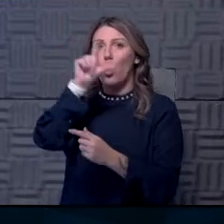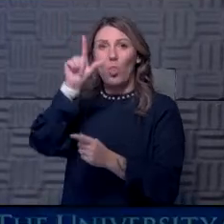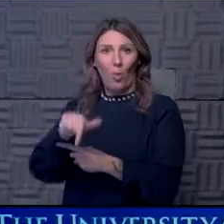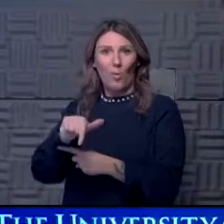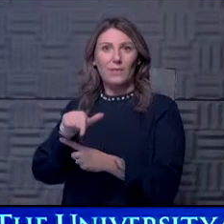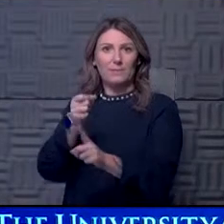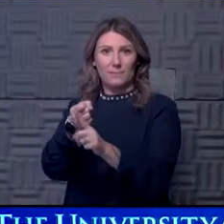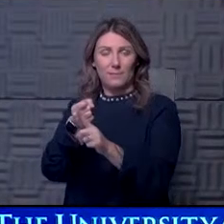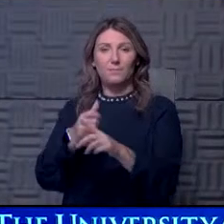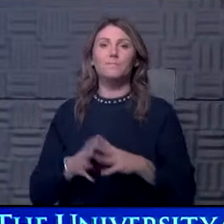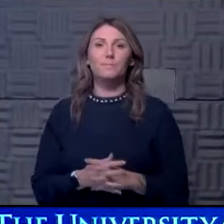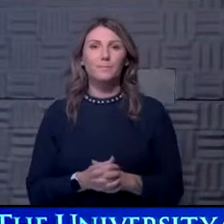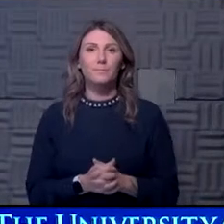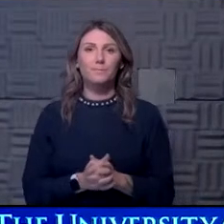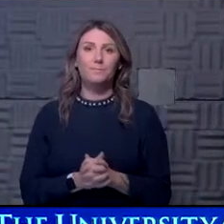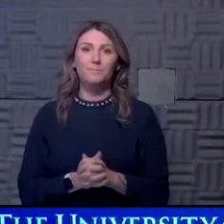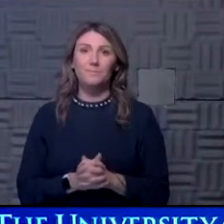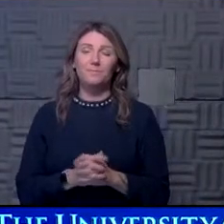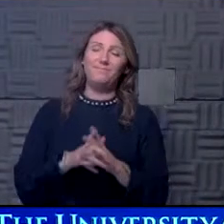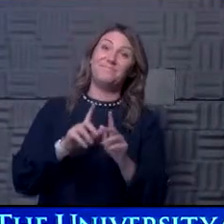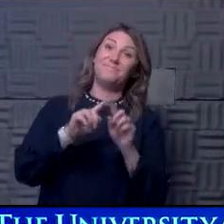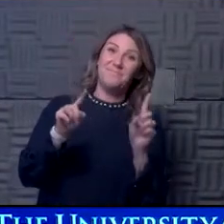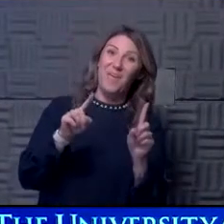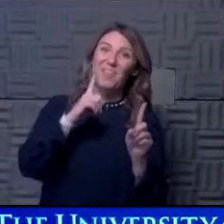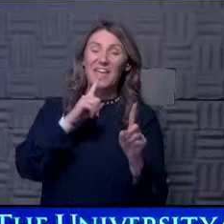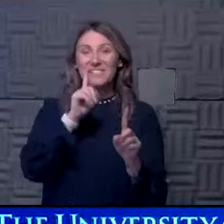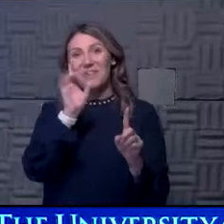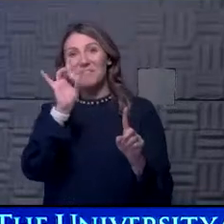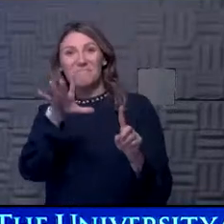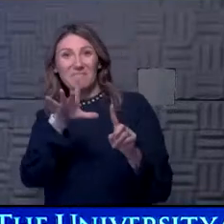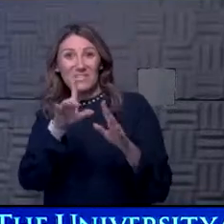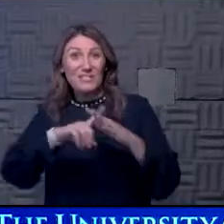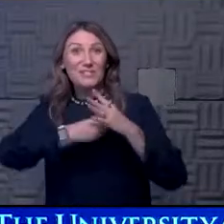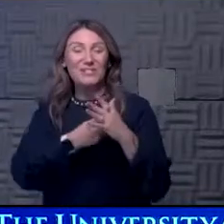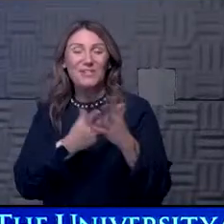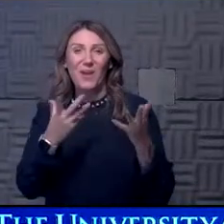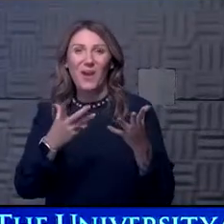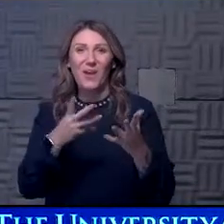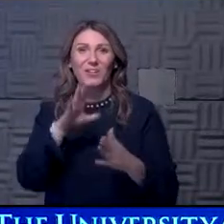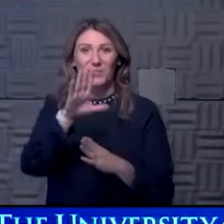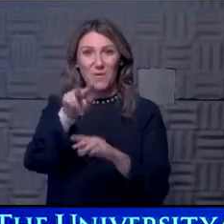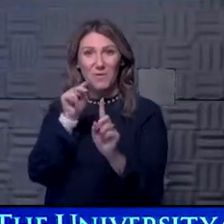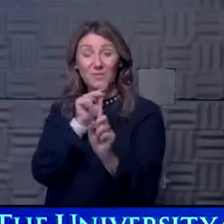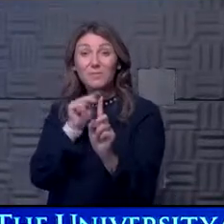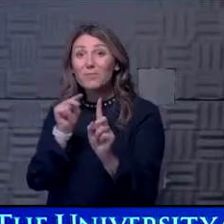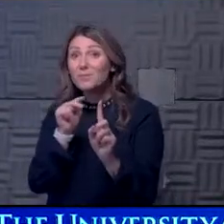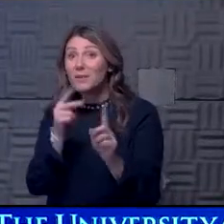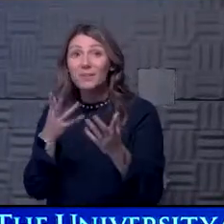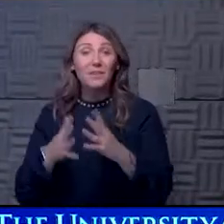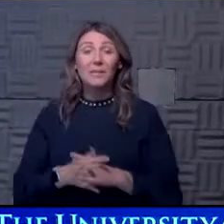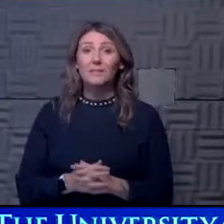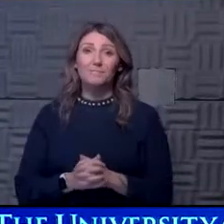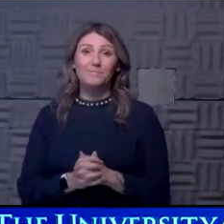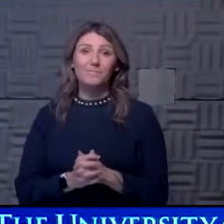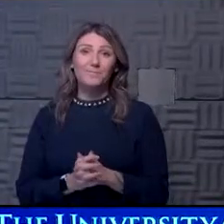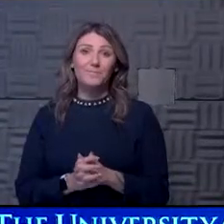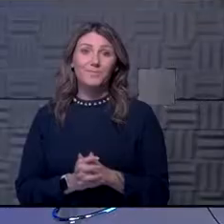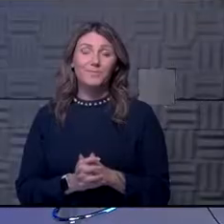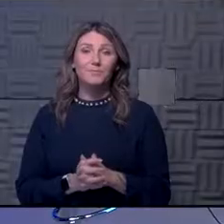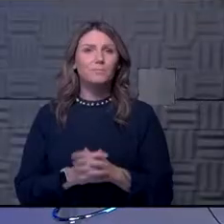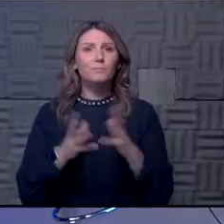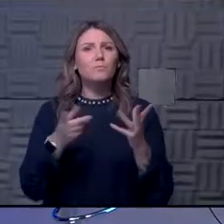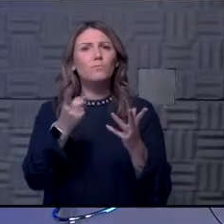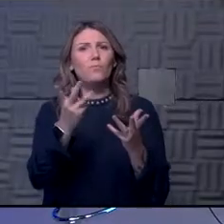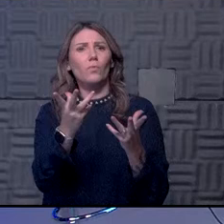So with that as a backdrop, Chancellor, I think from your perspective, what would you like to